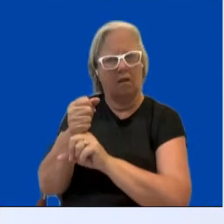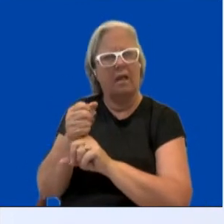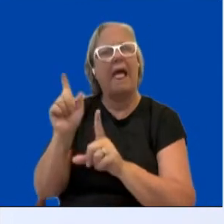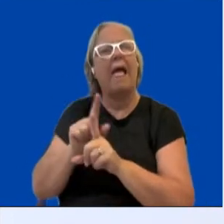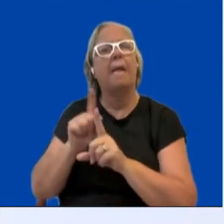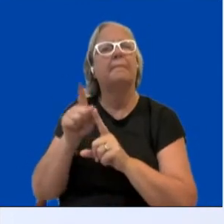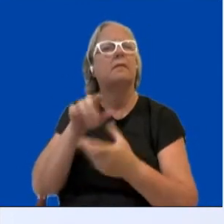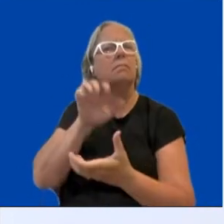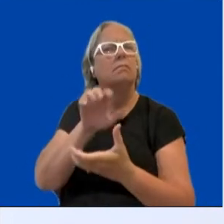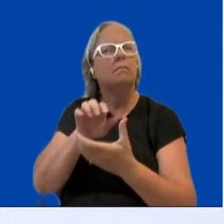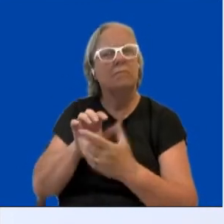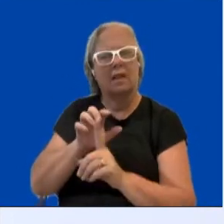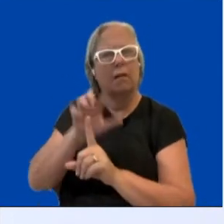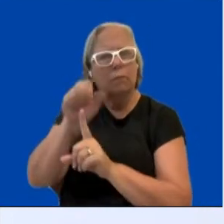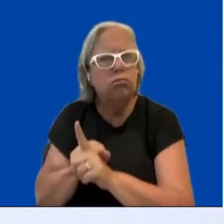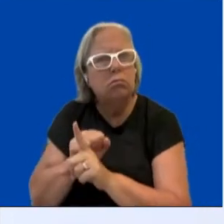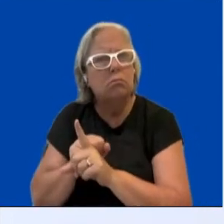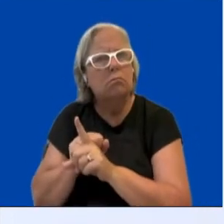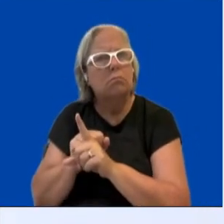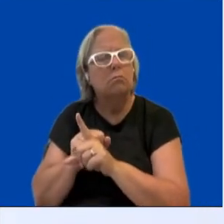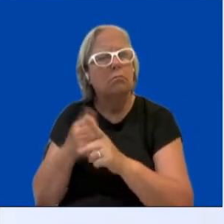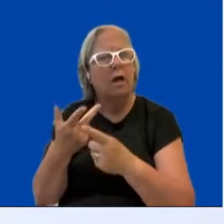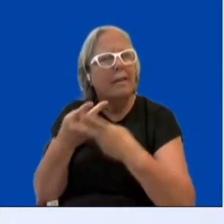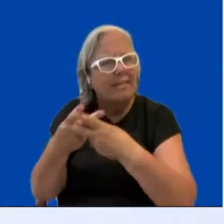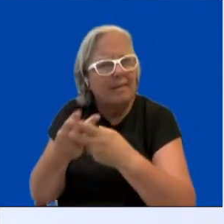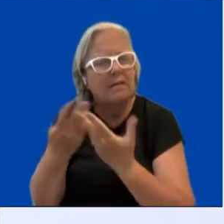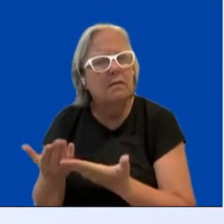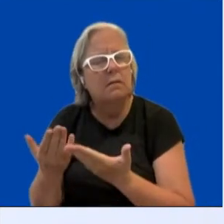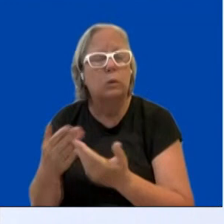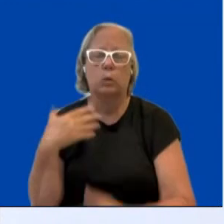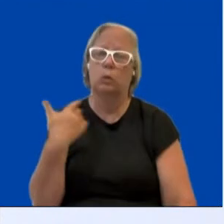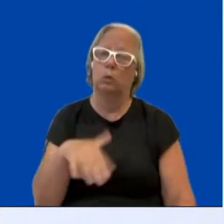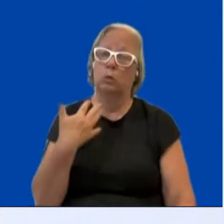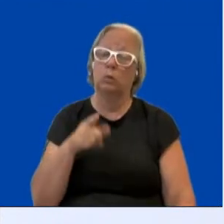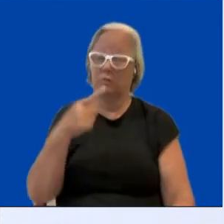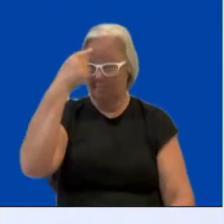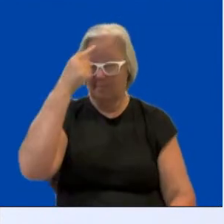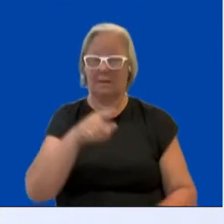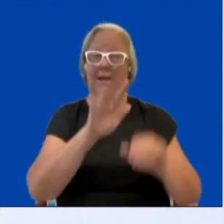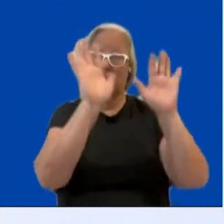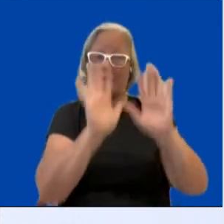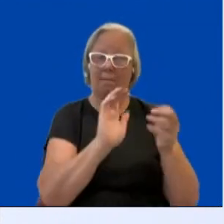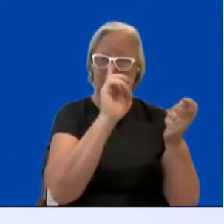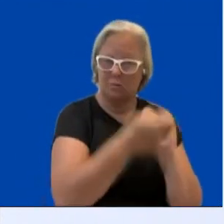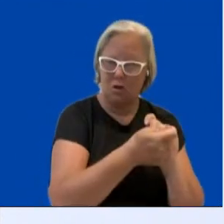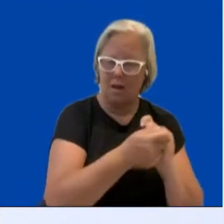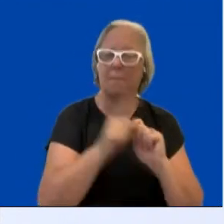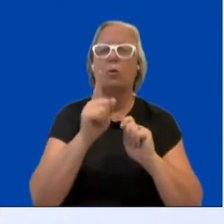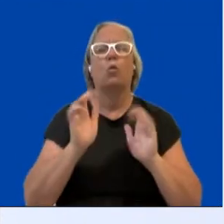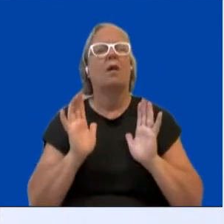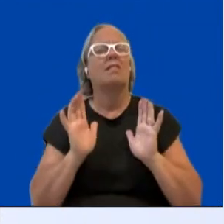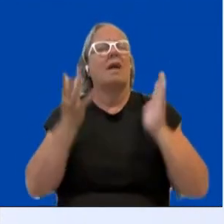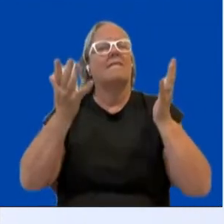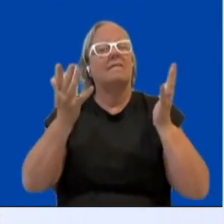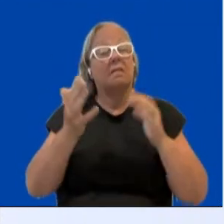understand that there is a link between climate change and the daily life of people, of women and men, boys and